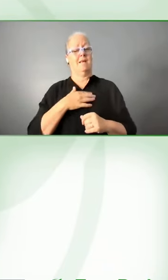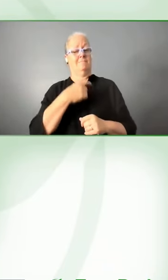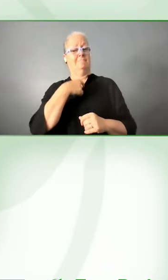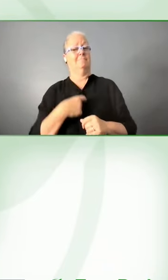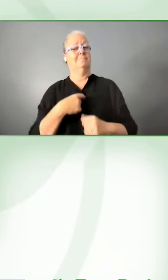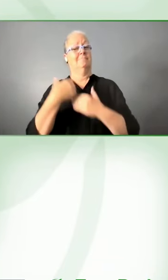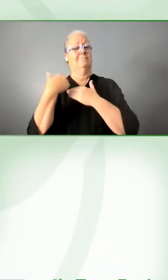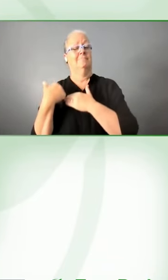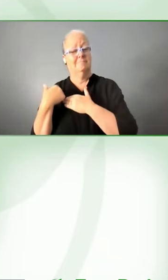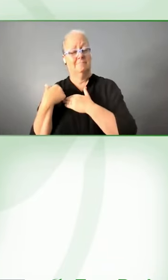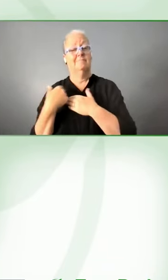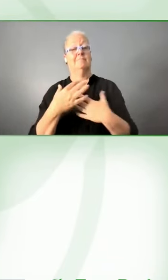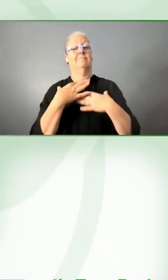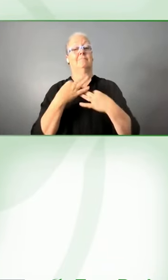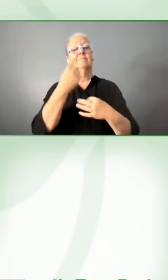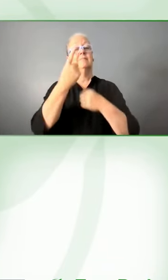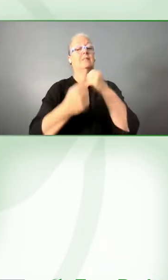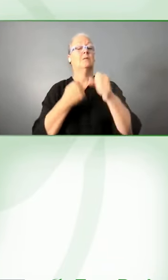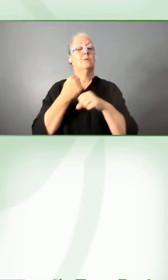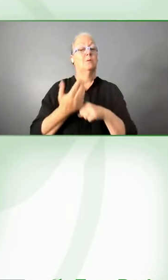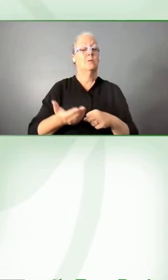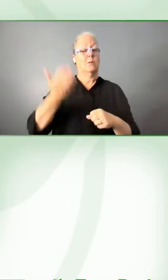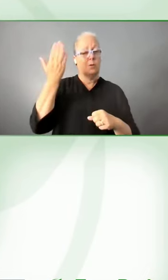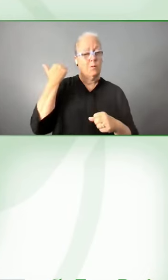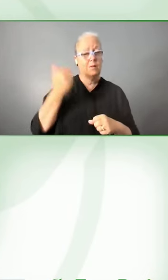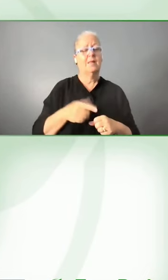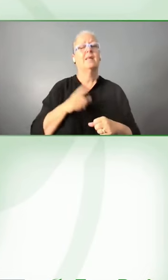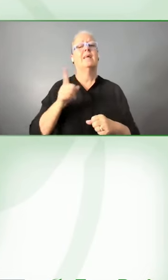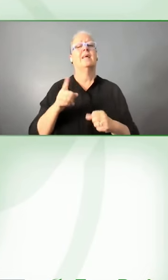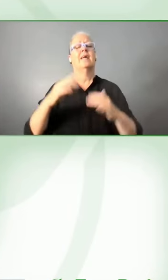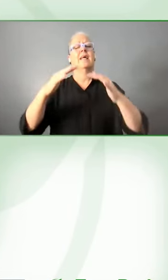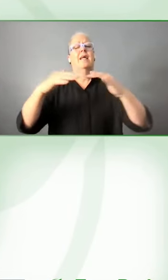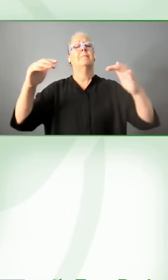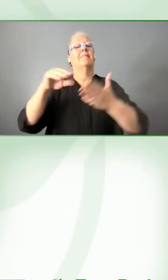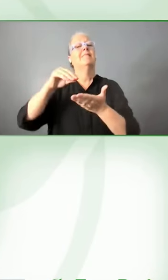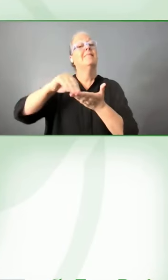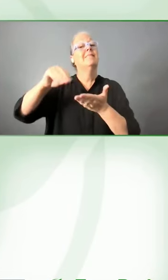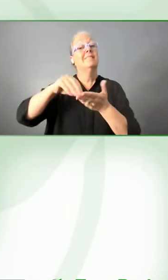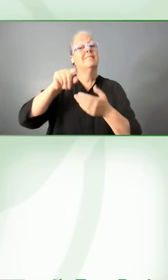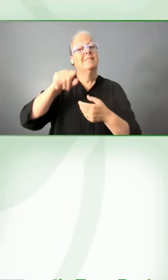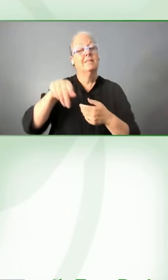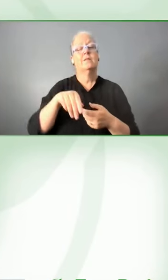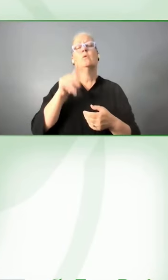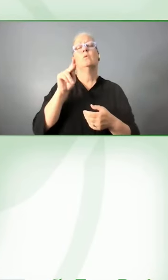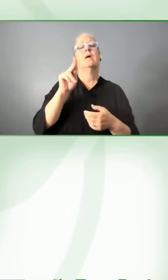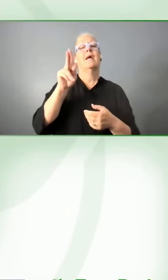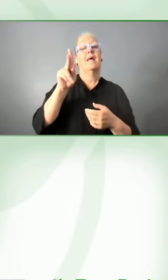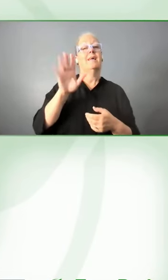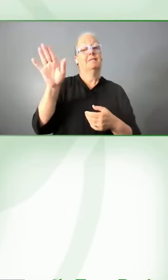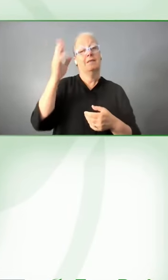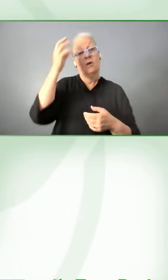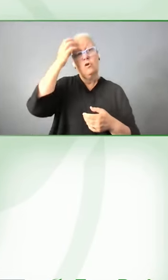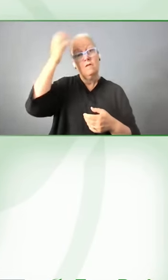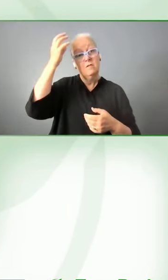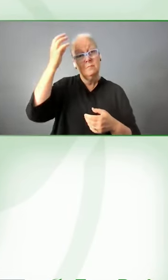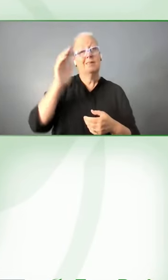appointed by the the cabinet office in the UK to be the UK government's disability and access and bad ambassador for the banking